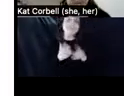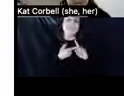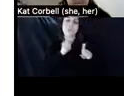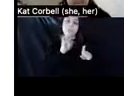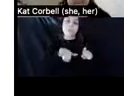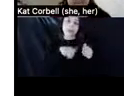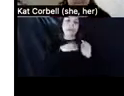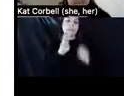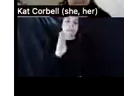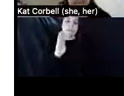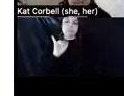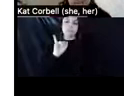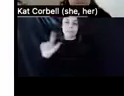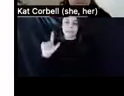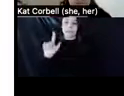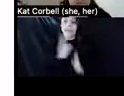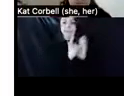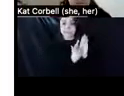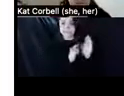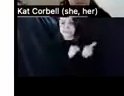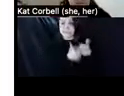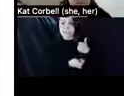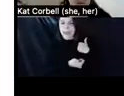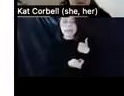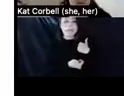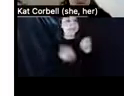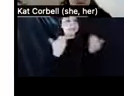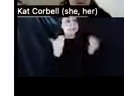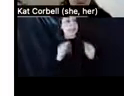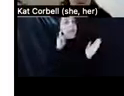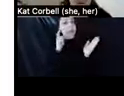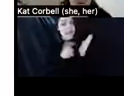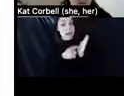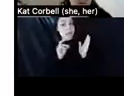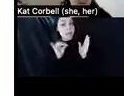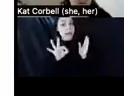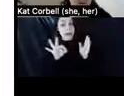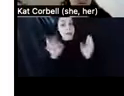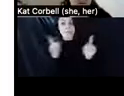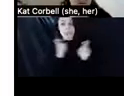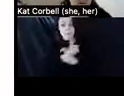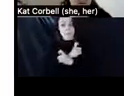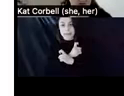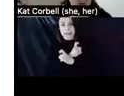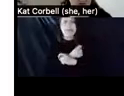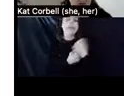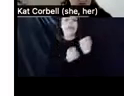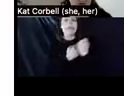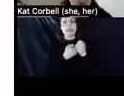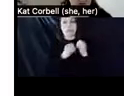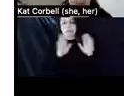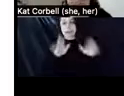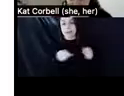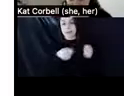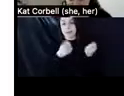legislation. Uh, all right. The acknowledgement of complexity, uh, supporting housing providers in New York judges have